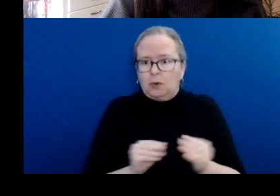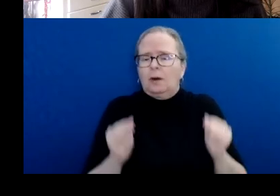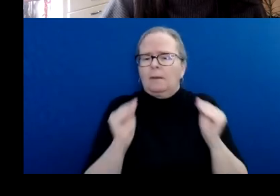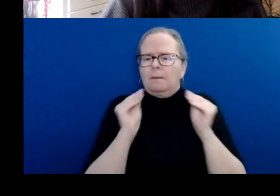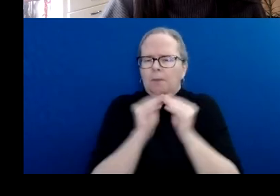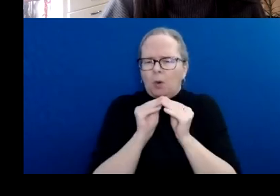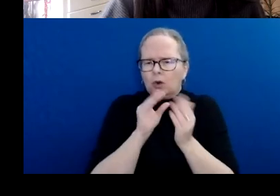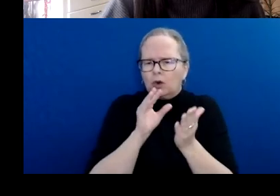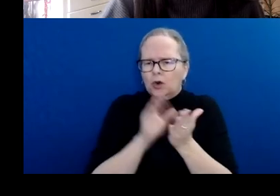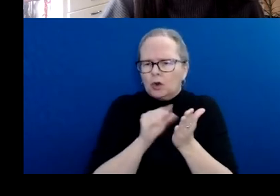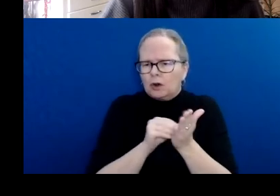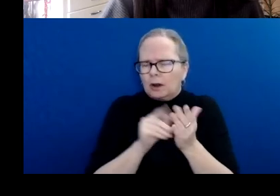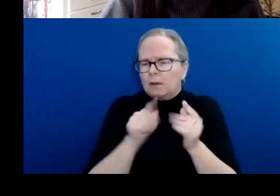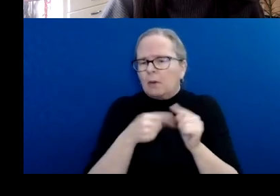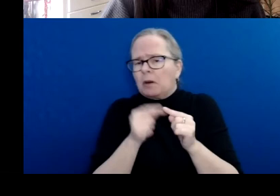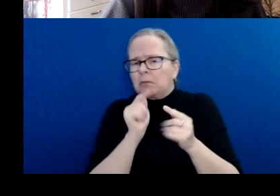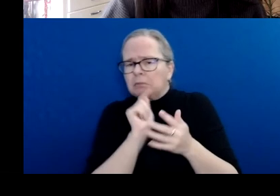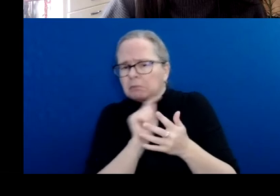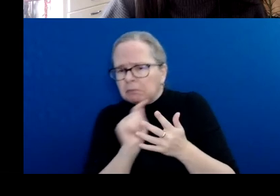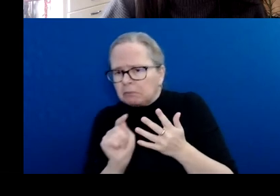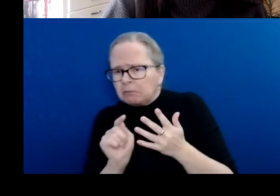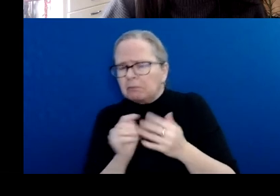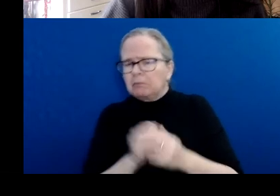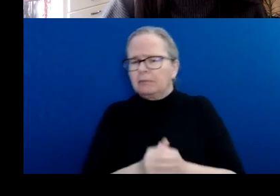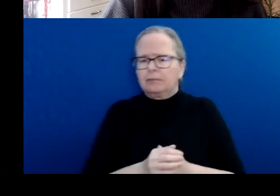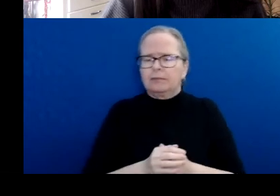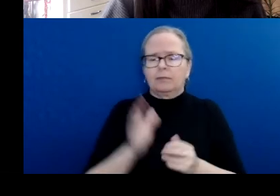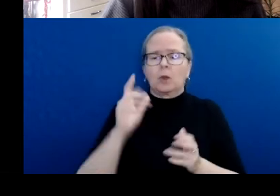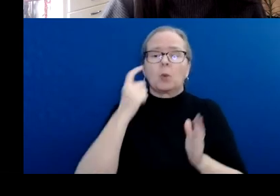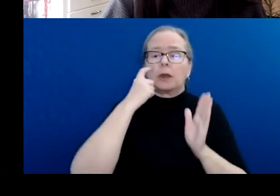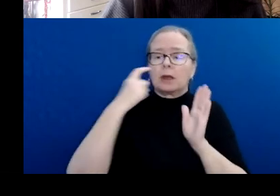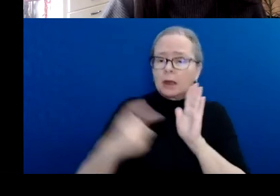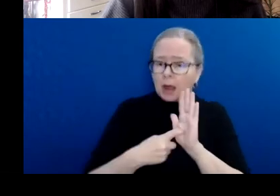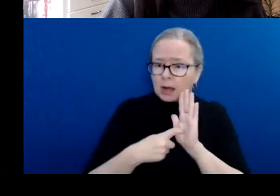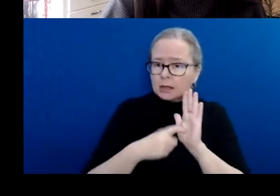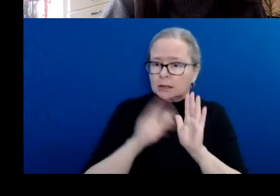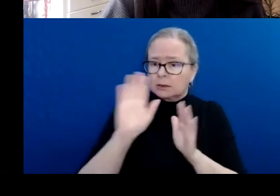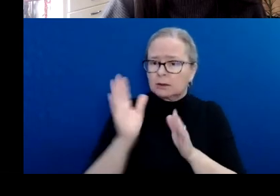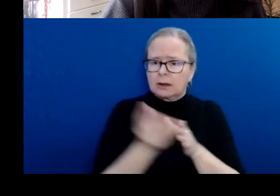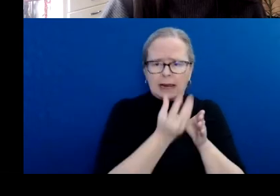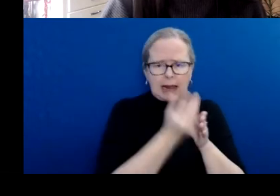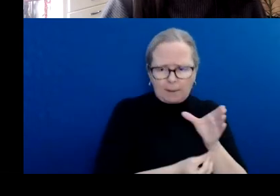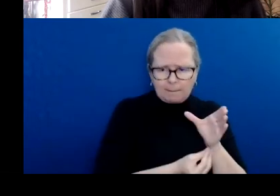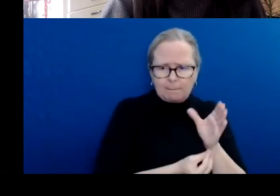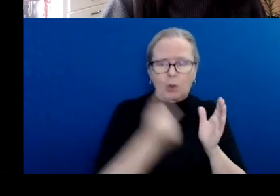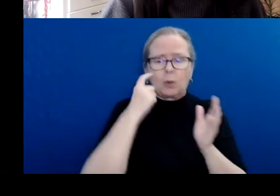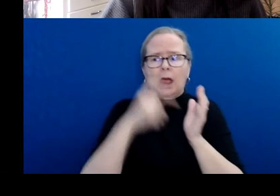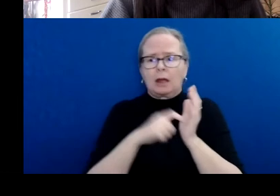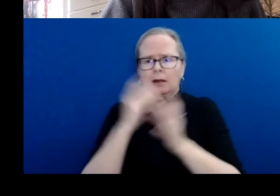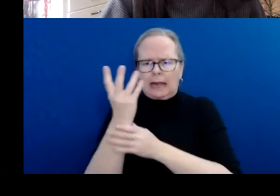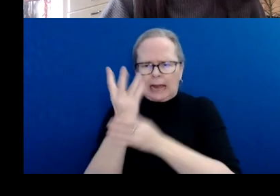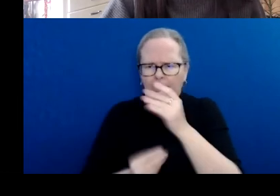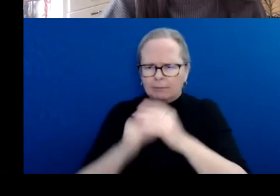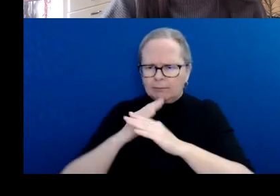Being able to recognize the challenges, gaps, or barriers that you face as an artist can actually help